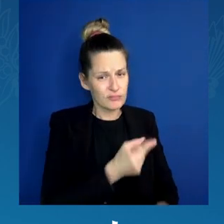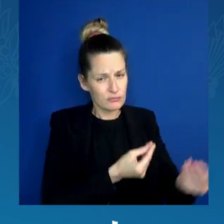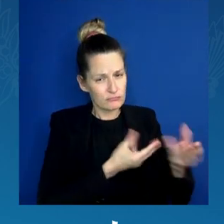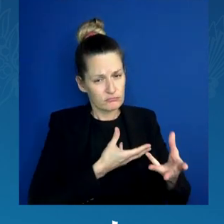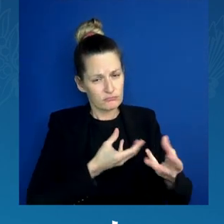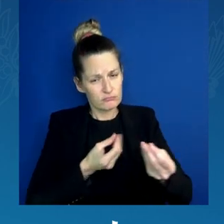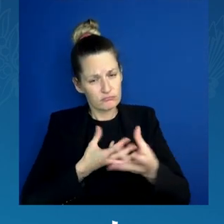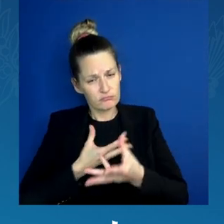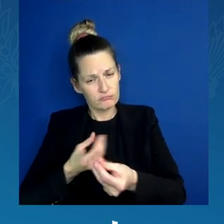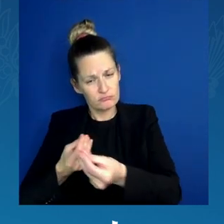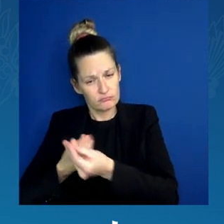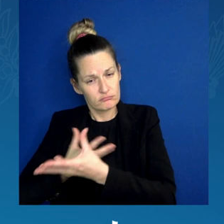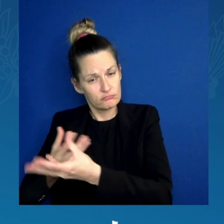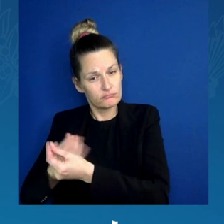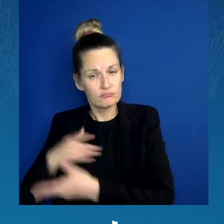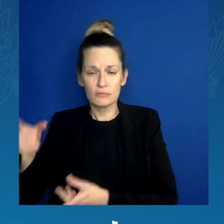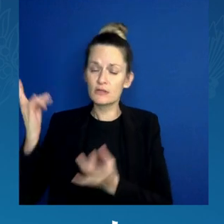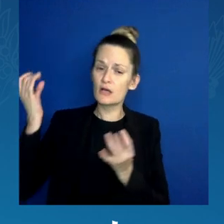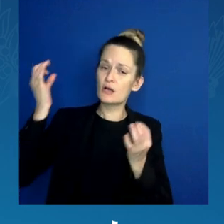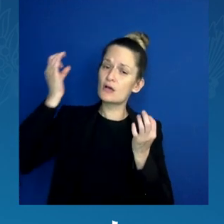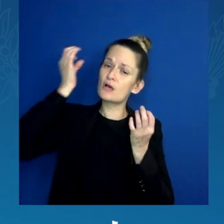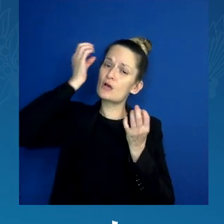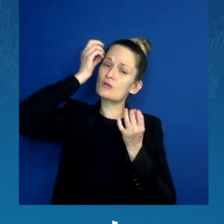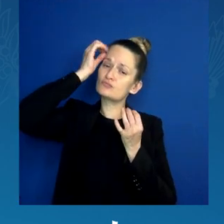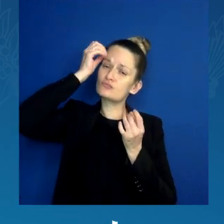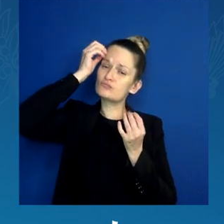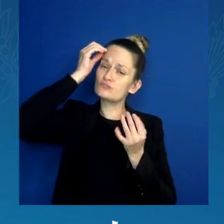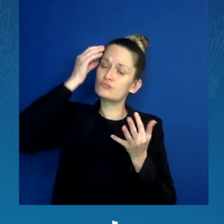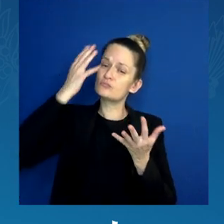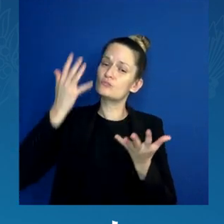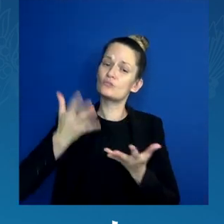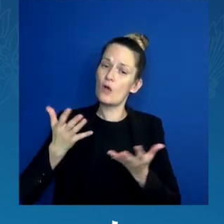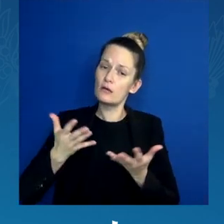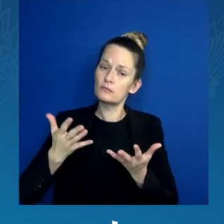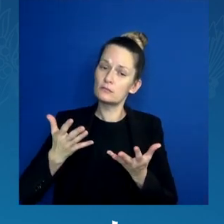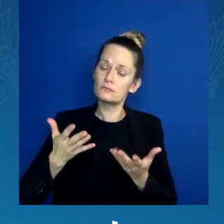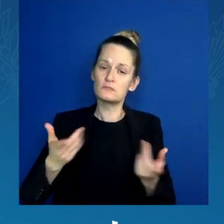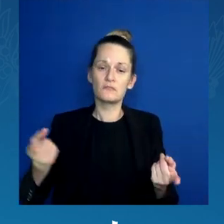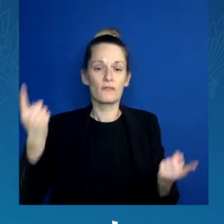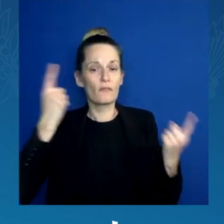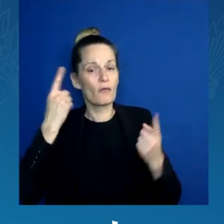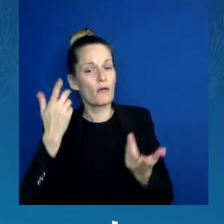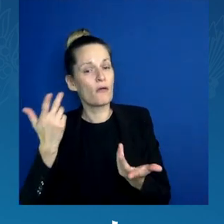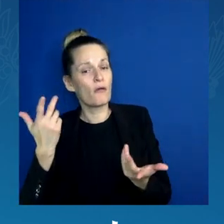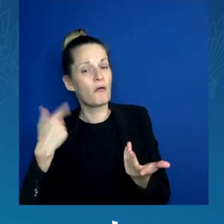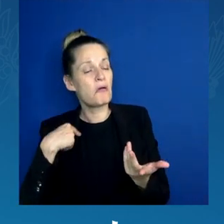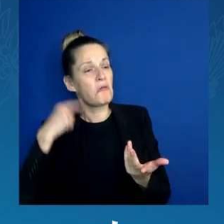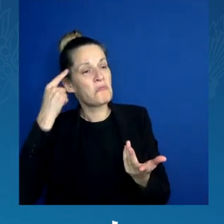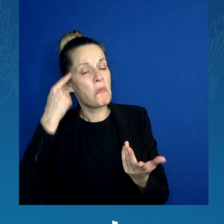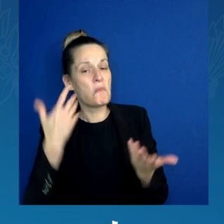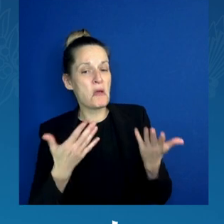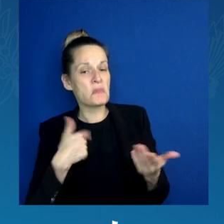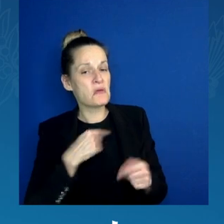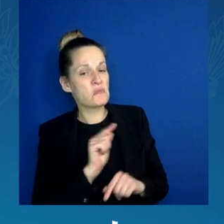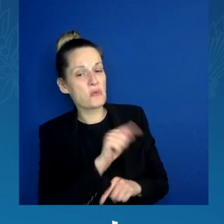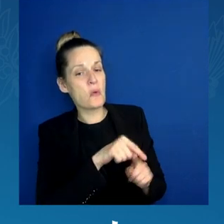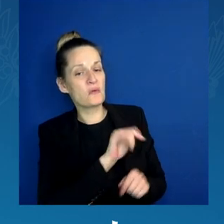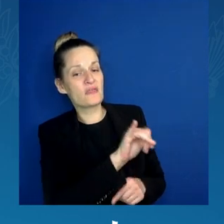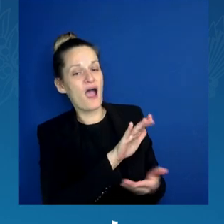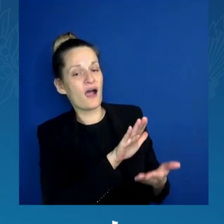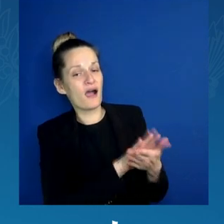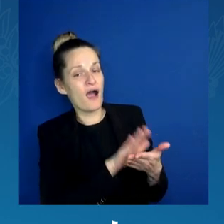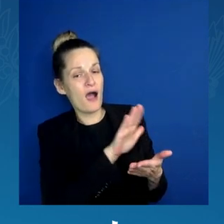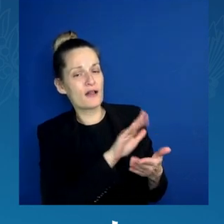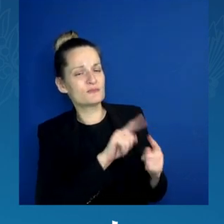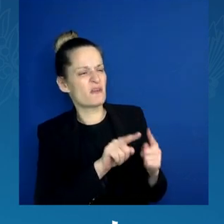state they may go to for college based on what's happening around our country. And